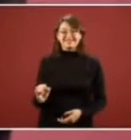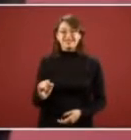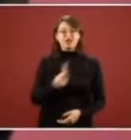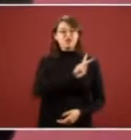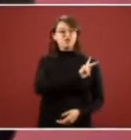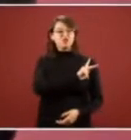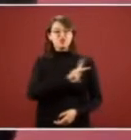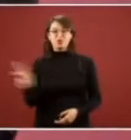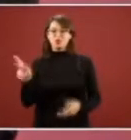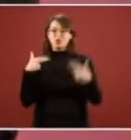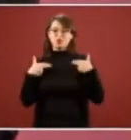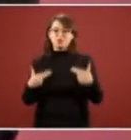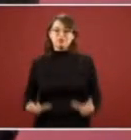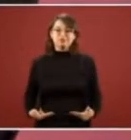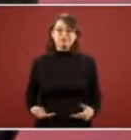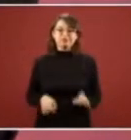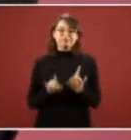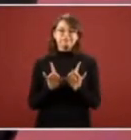todos all of us